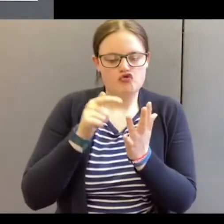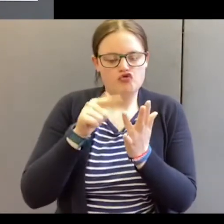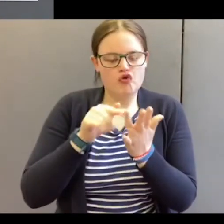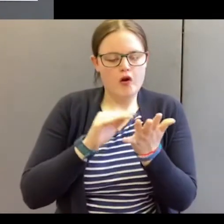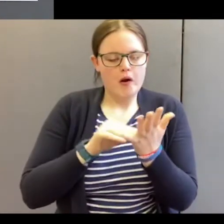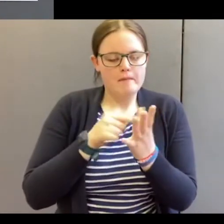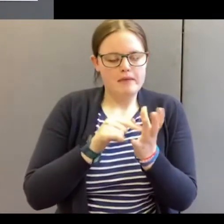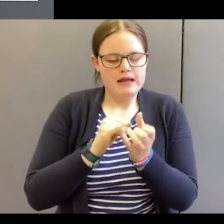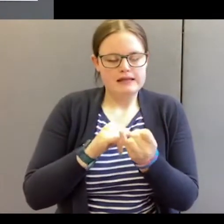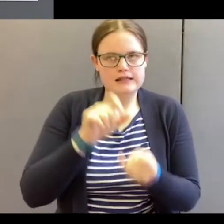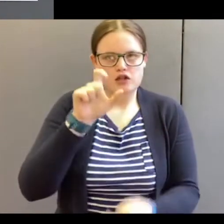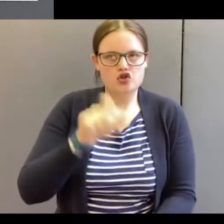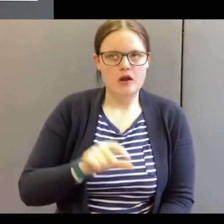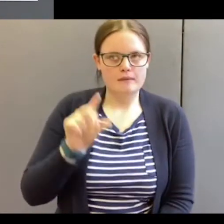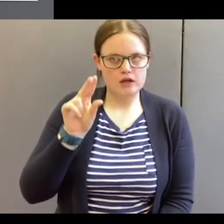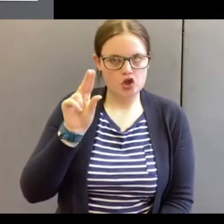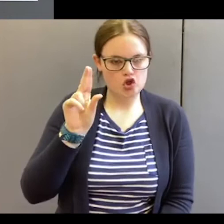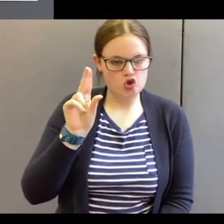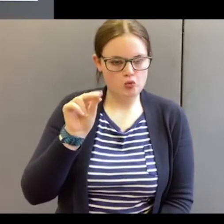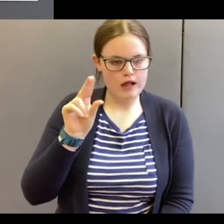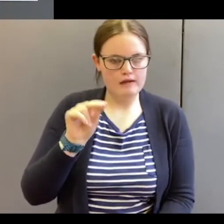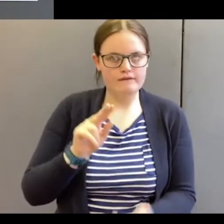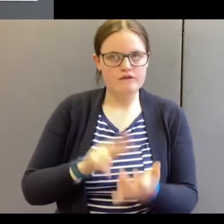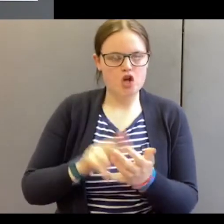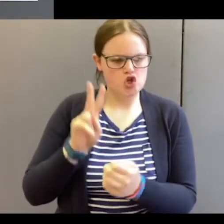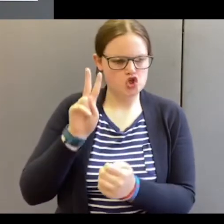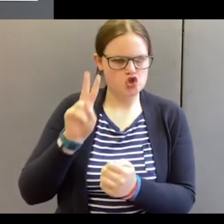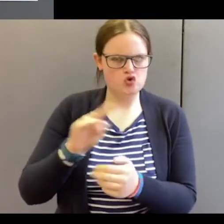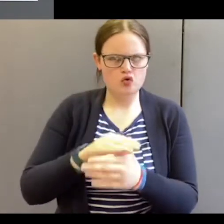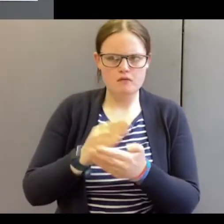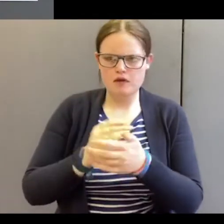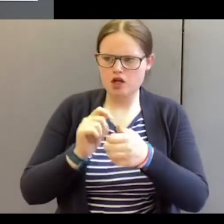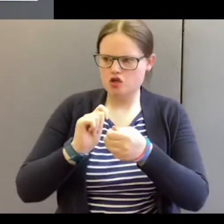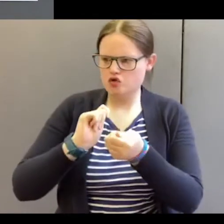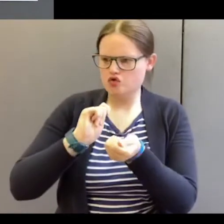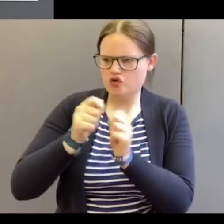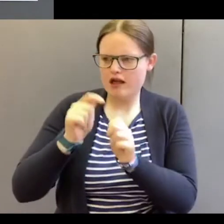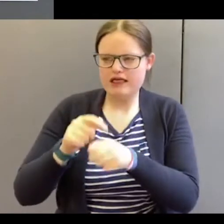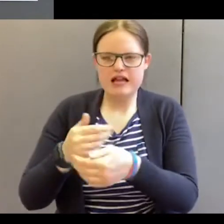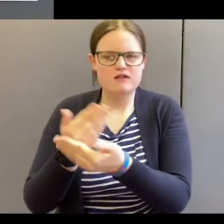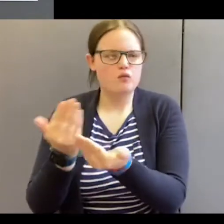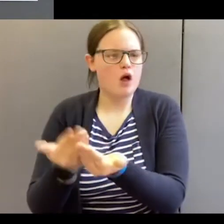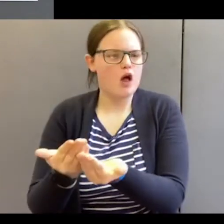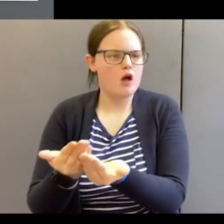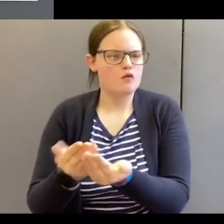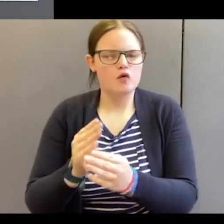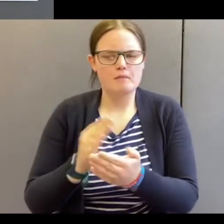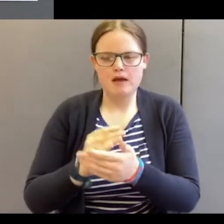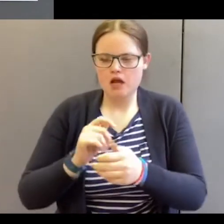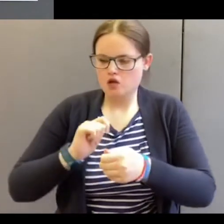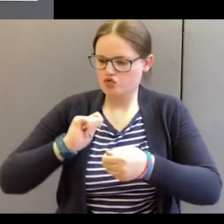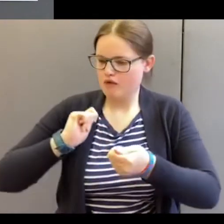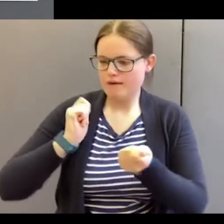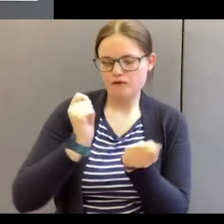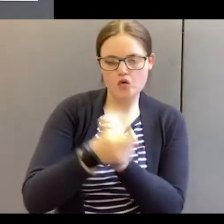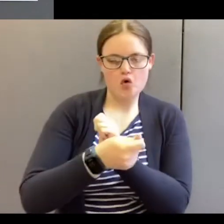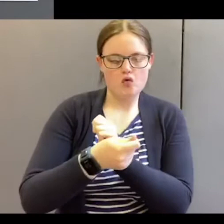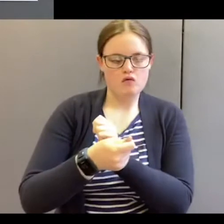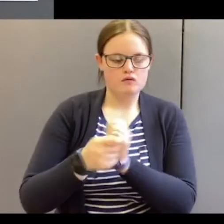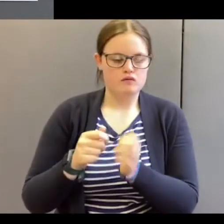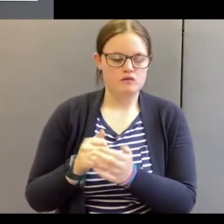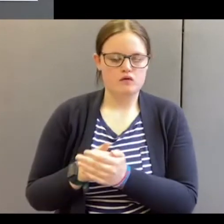chapter 12 and verse 2. Be not conformed to this world, but be ye transformed